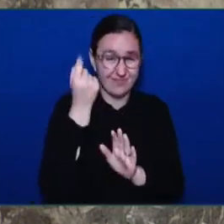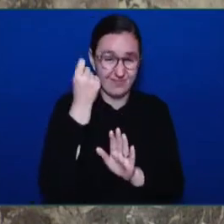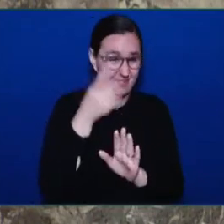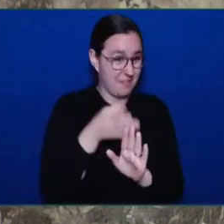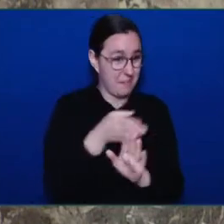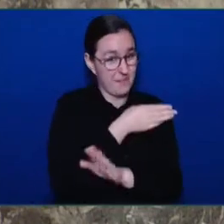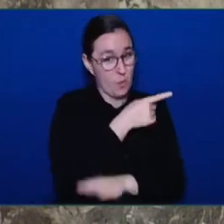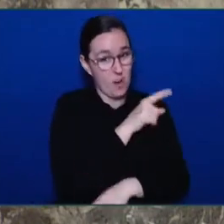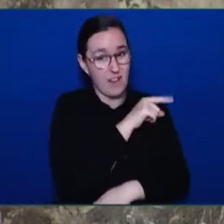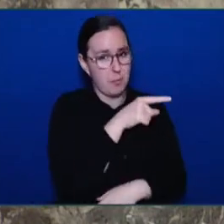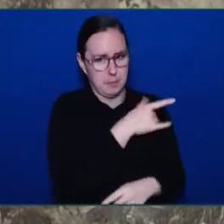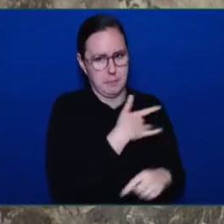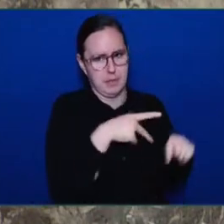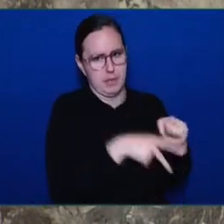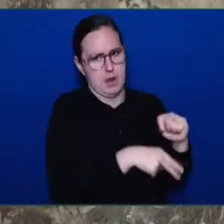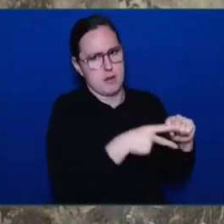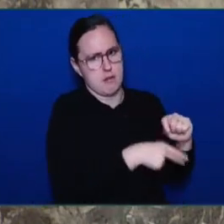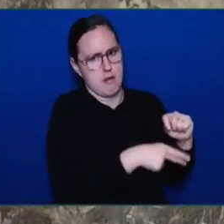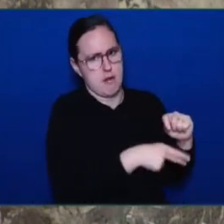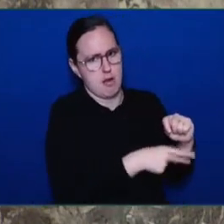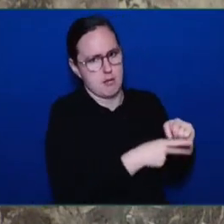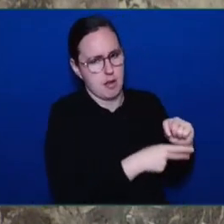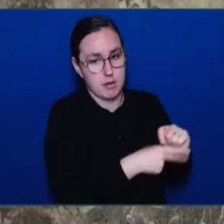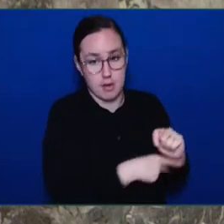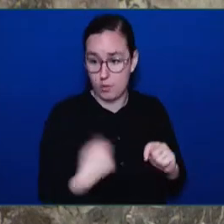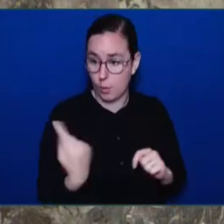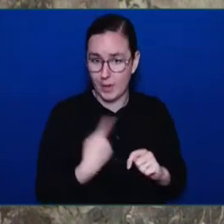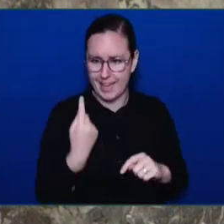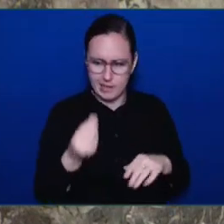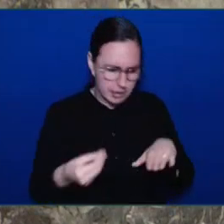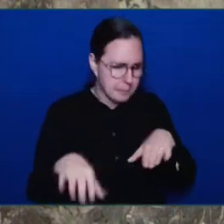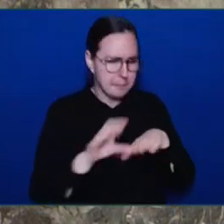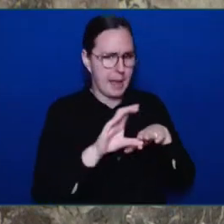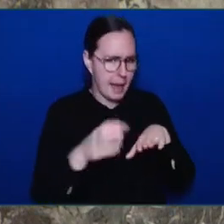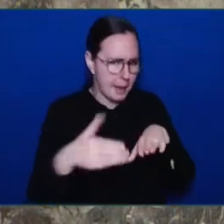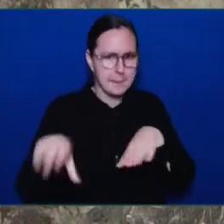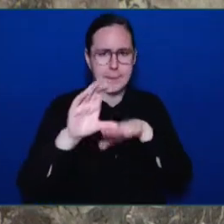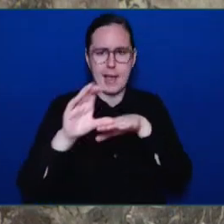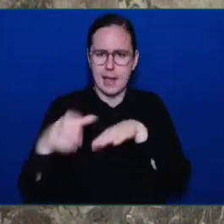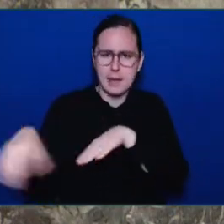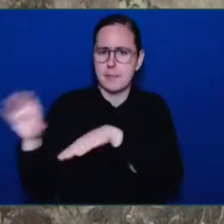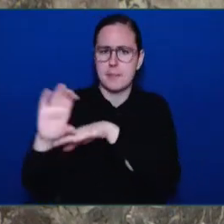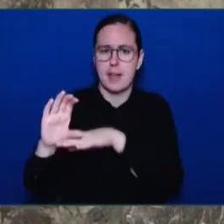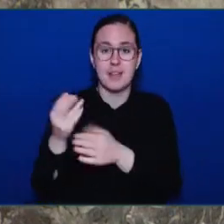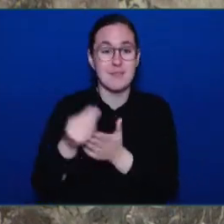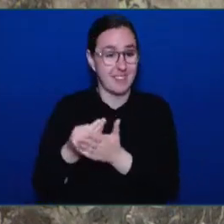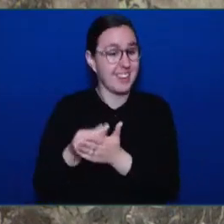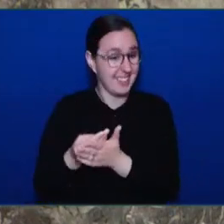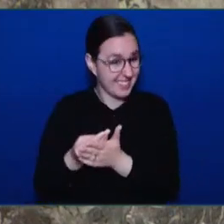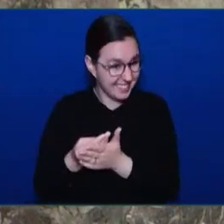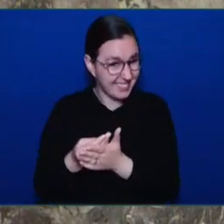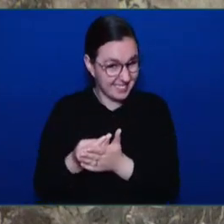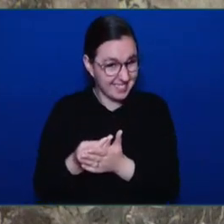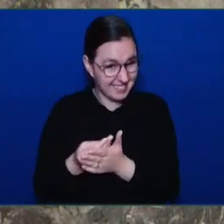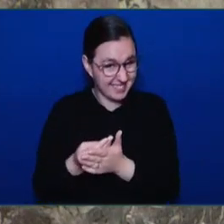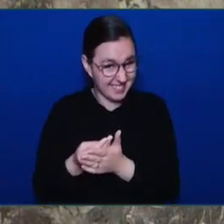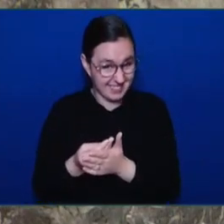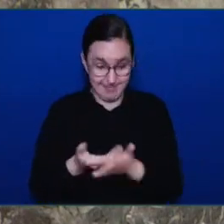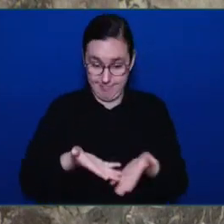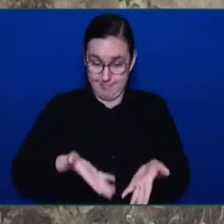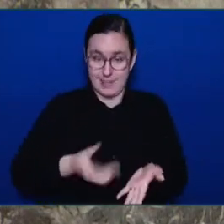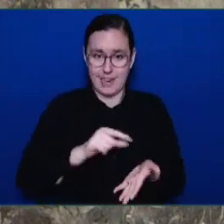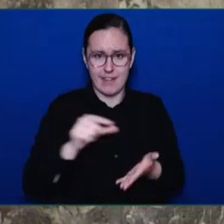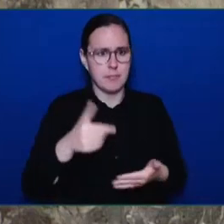proud to say that this was the government that introduced the accessible BC Act. This is the government that reversed a trend from the previous